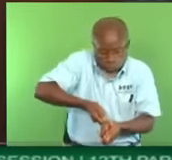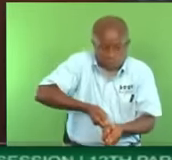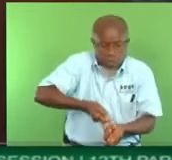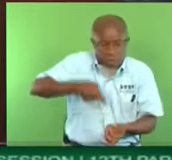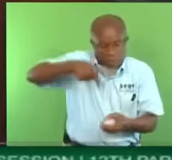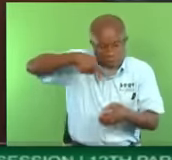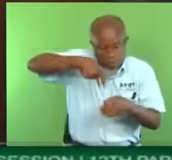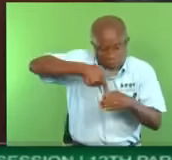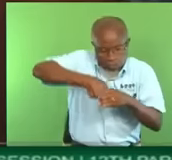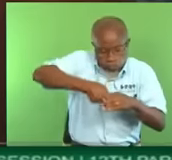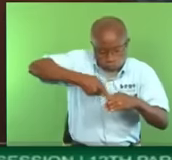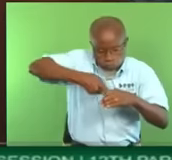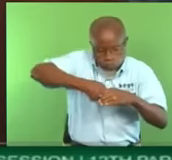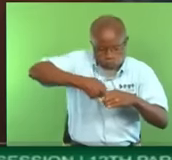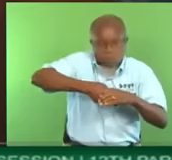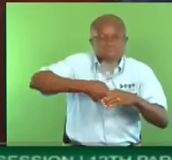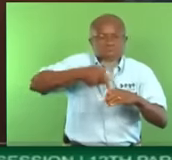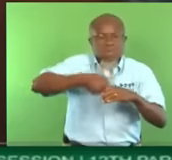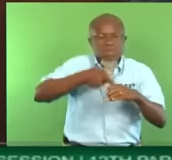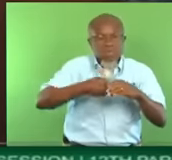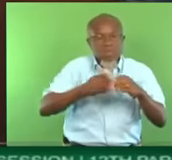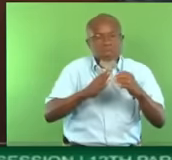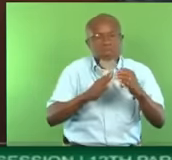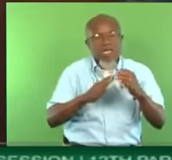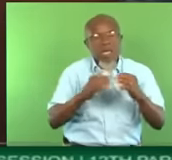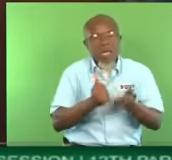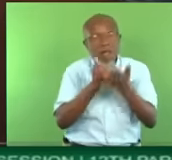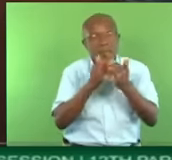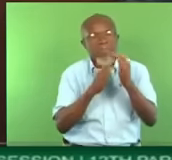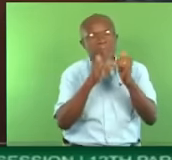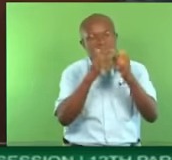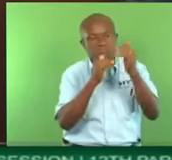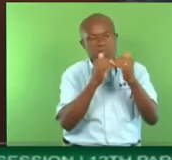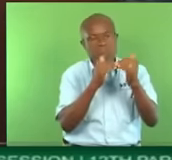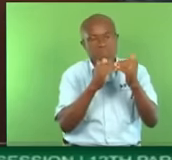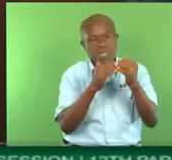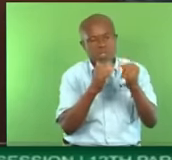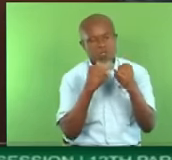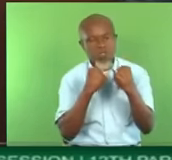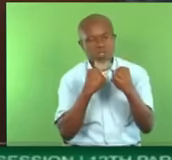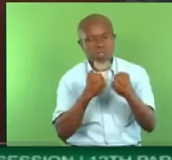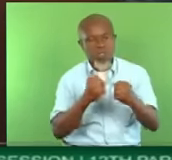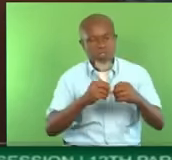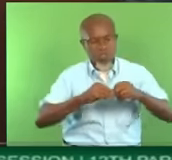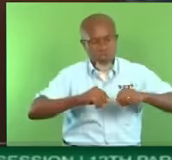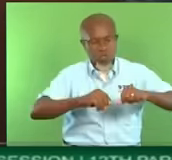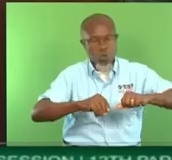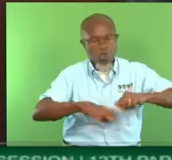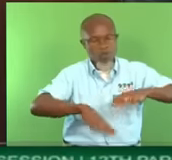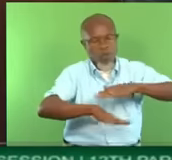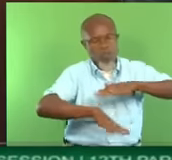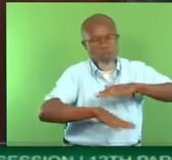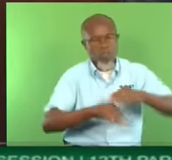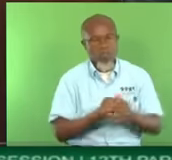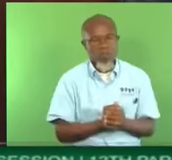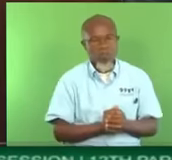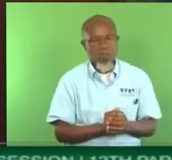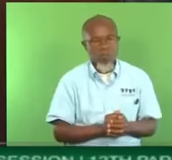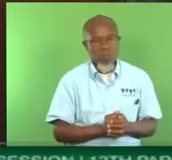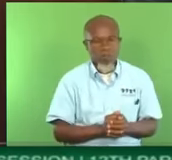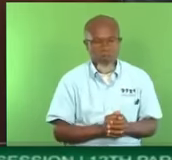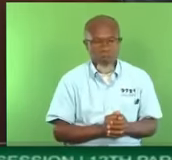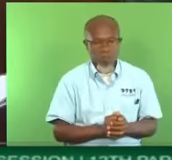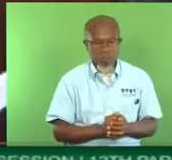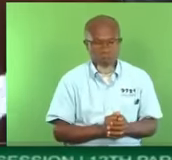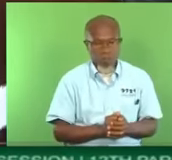the building footprint is underdeveloped for the structure, but the structure is up. So they are